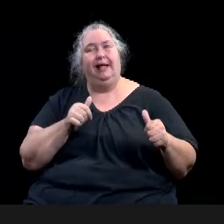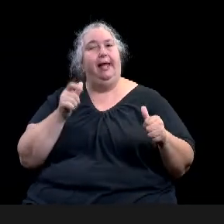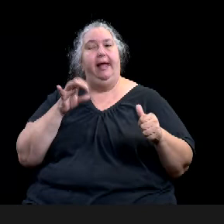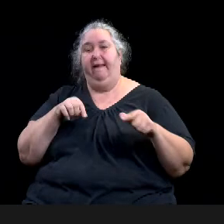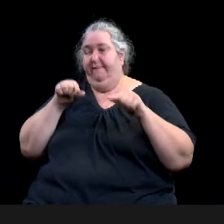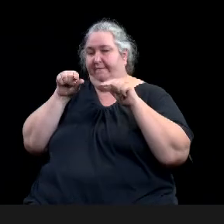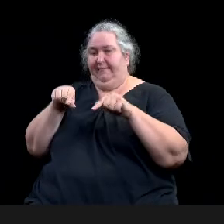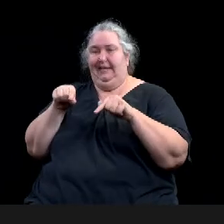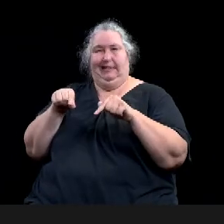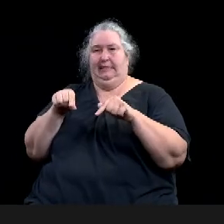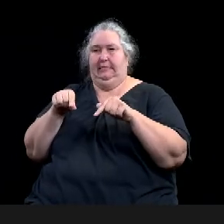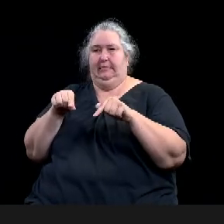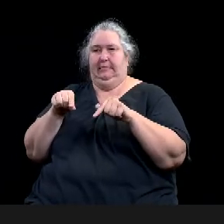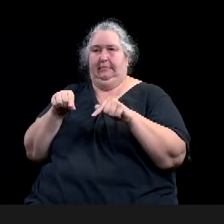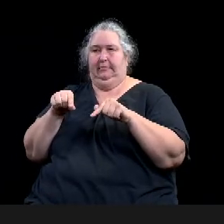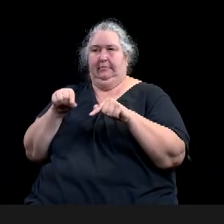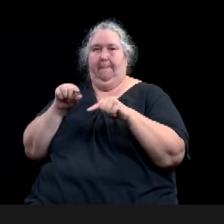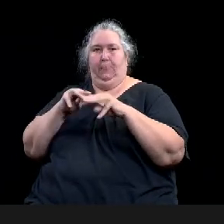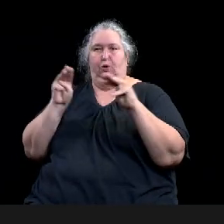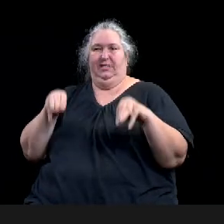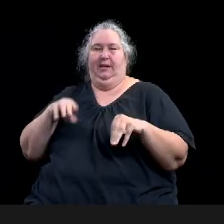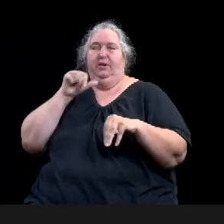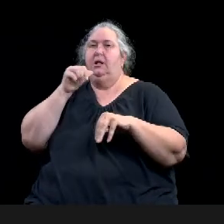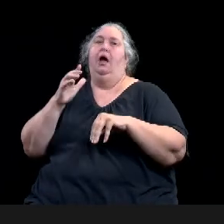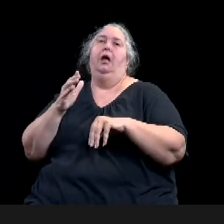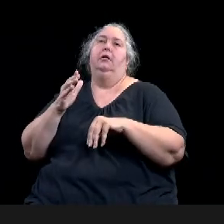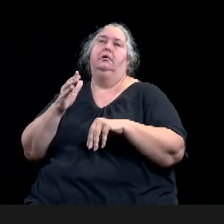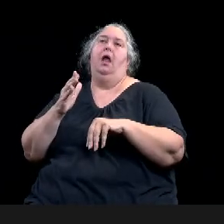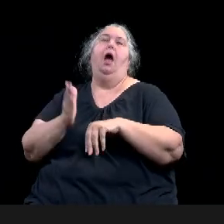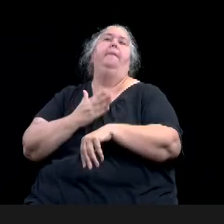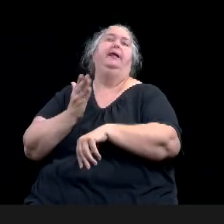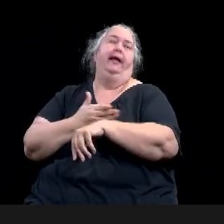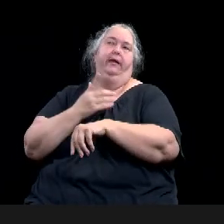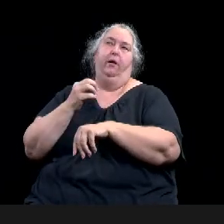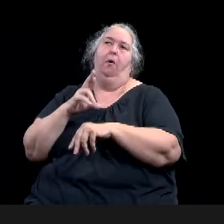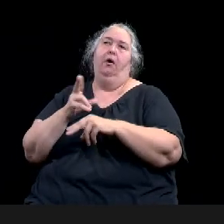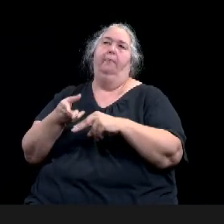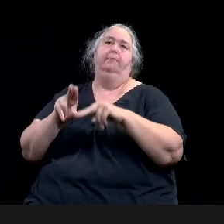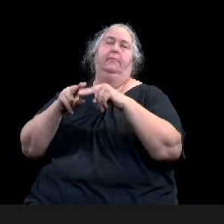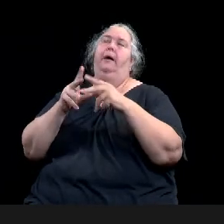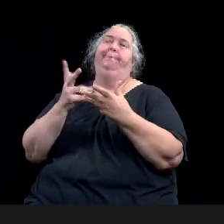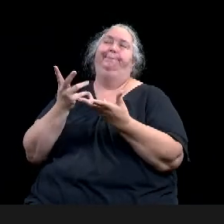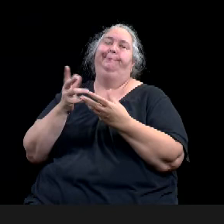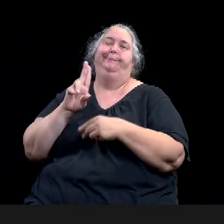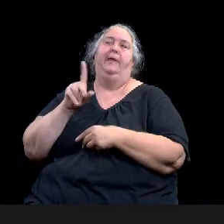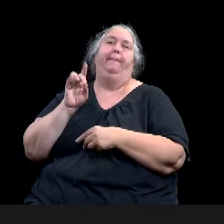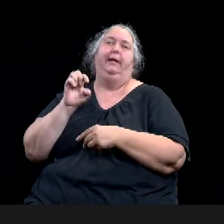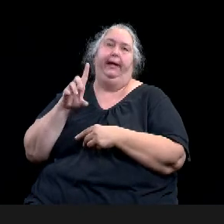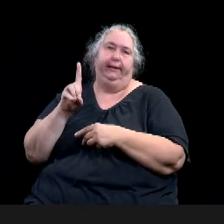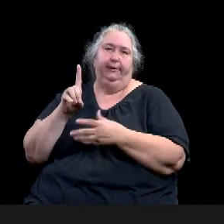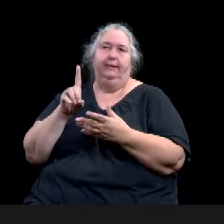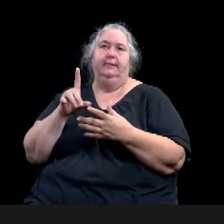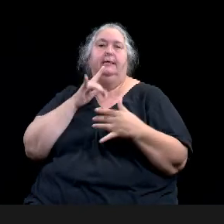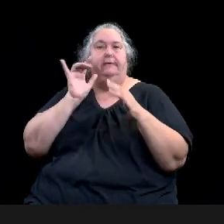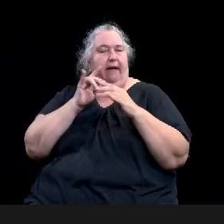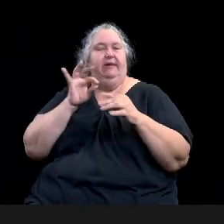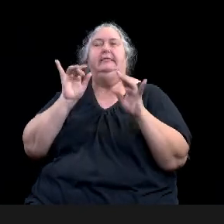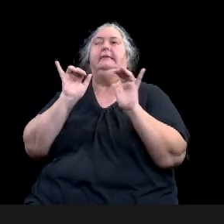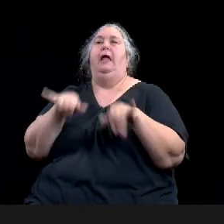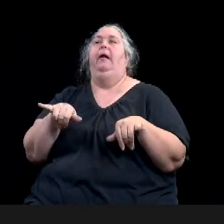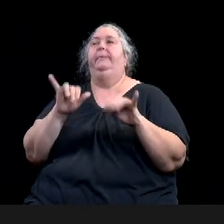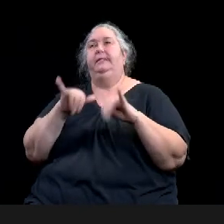with, as we talked about earlier, audience expectations, subject matter, and cultural experiences. Uh,